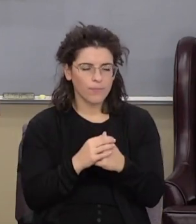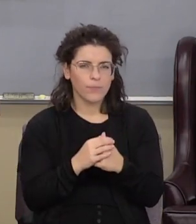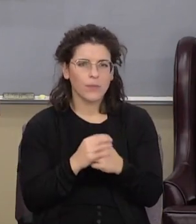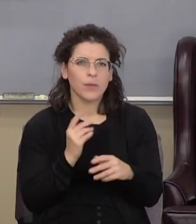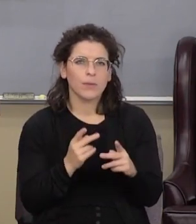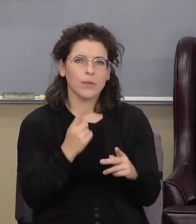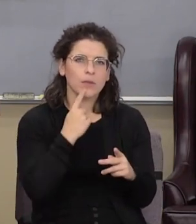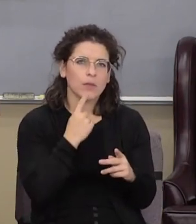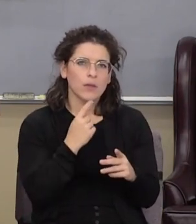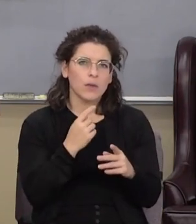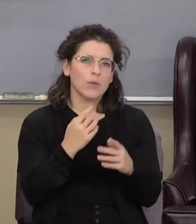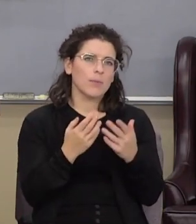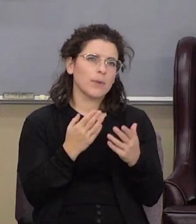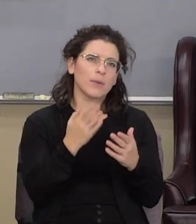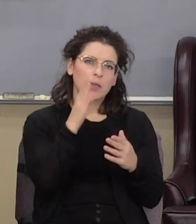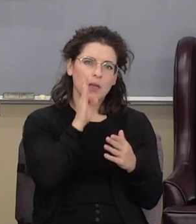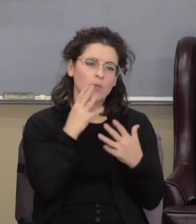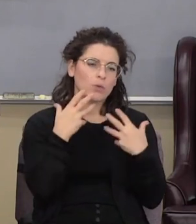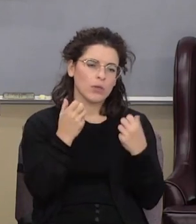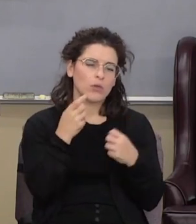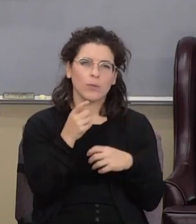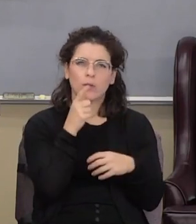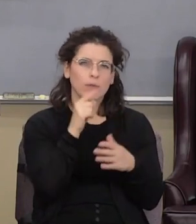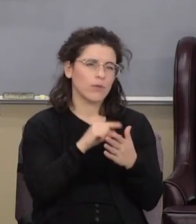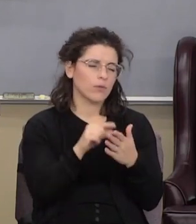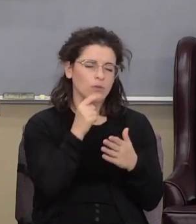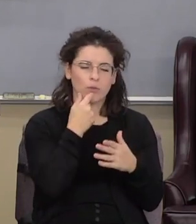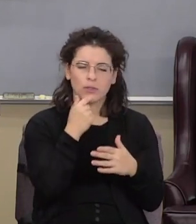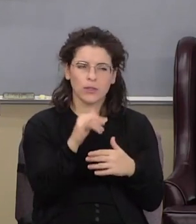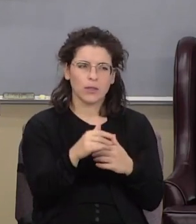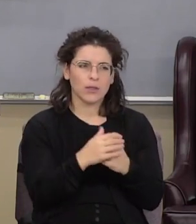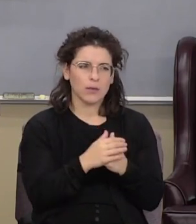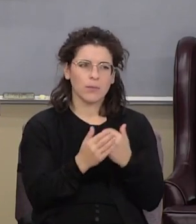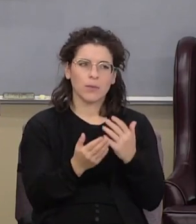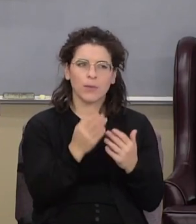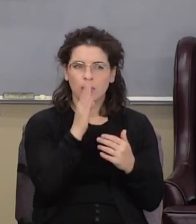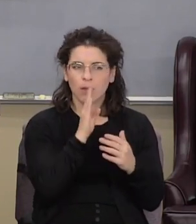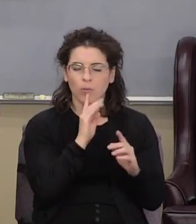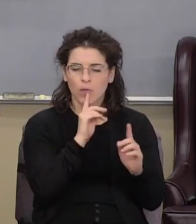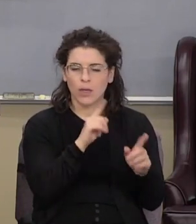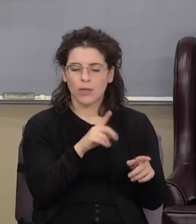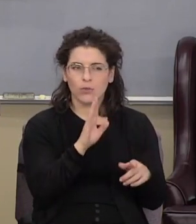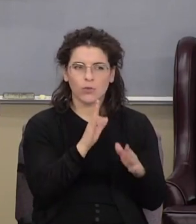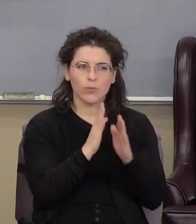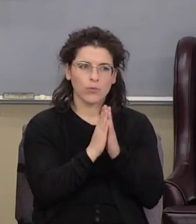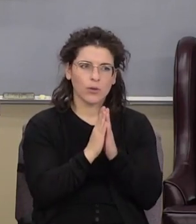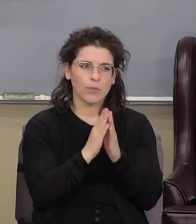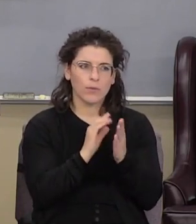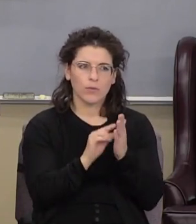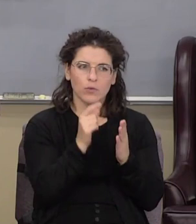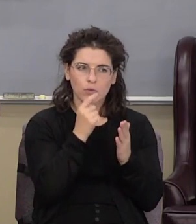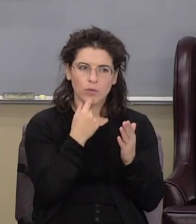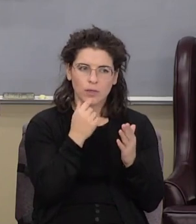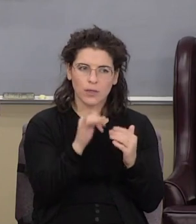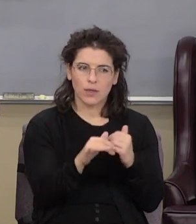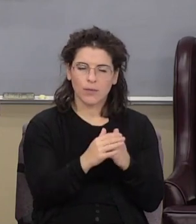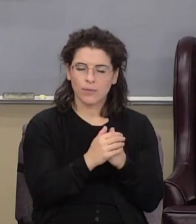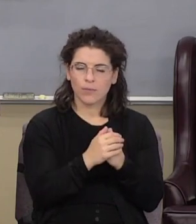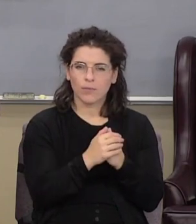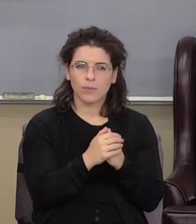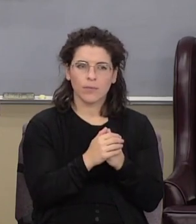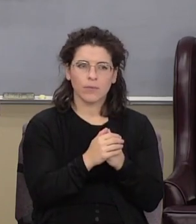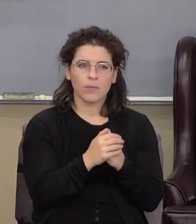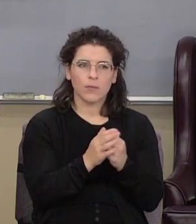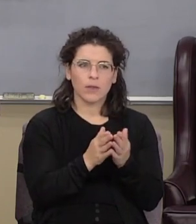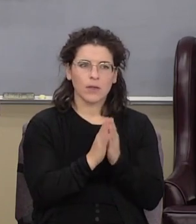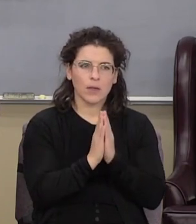people say well you know maybe God will heal you that is what those verses said maybe God will answer your prayer that's not what the verses said it